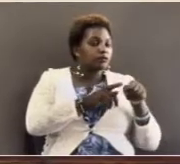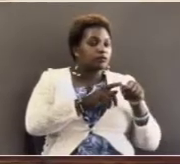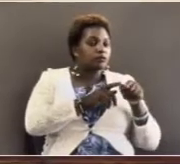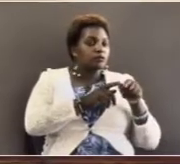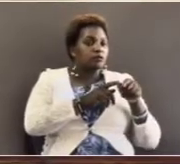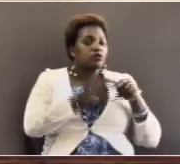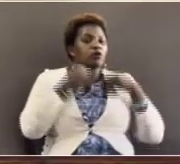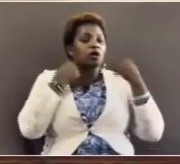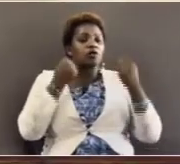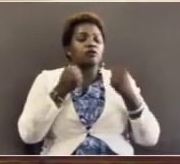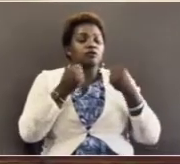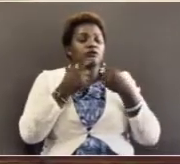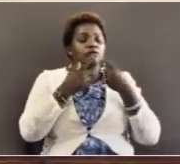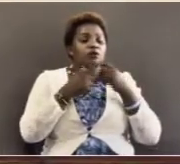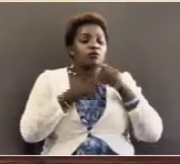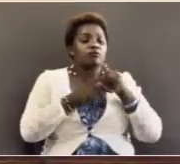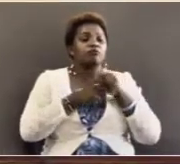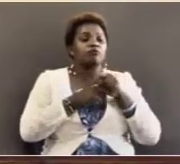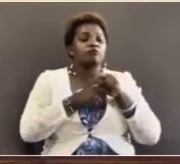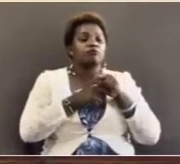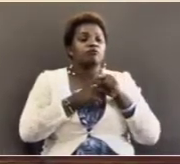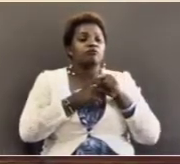who they were confident talking to,